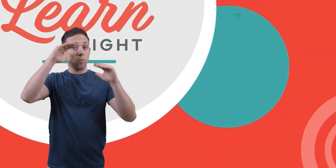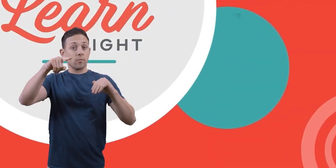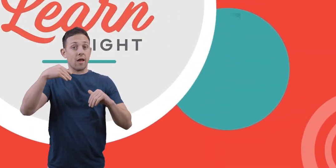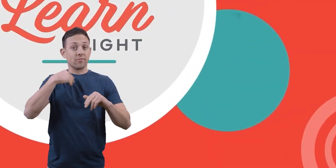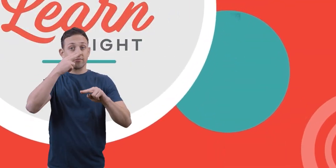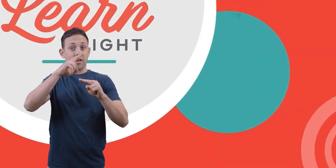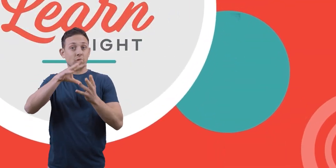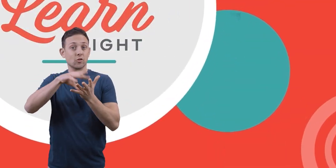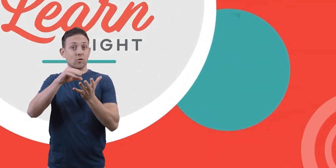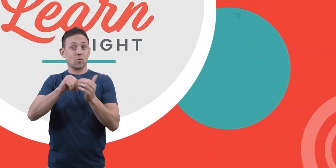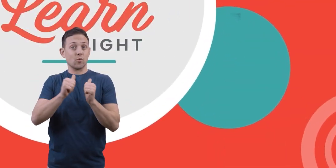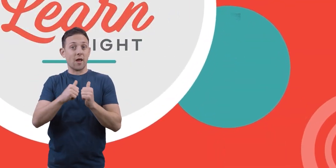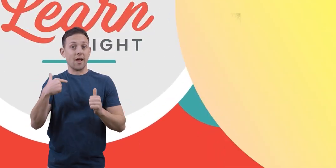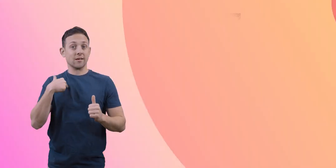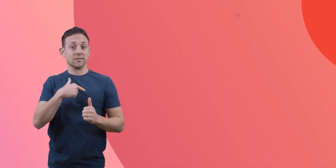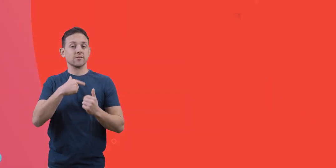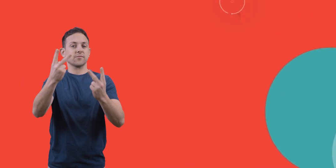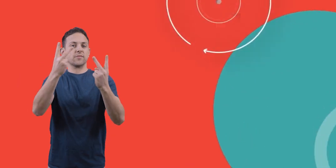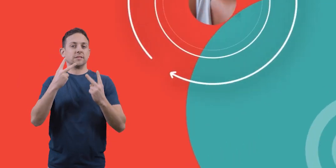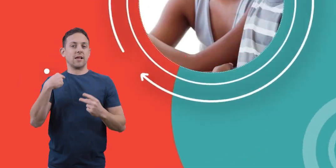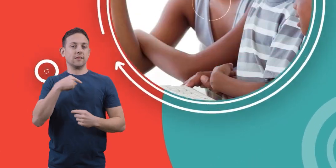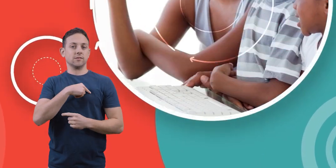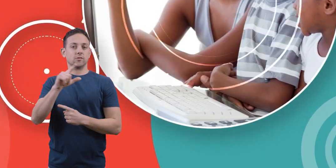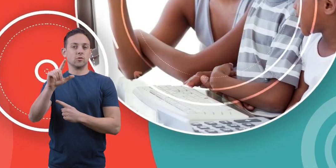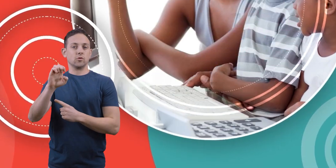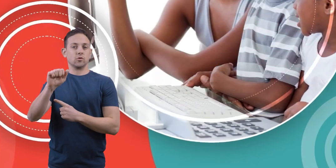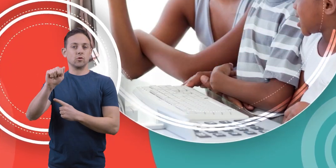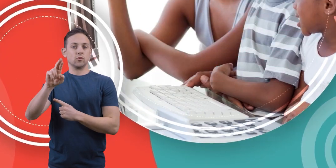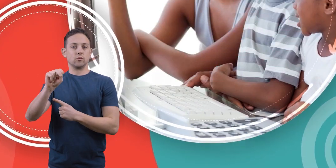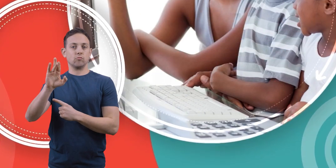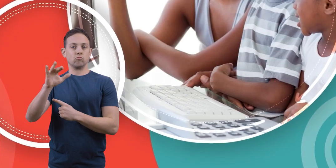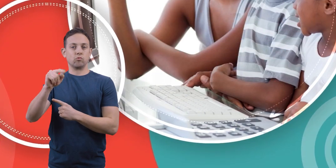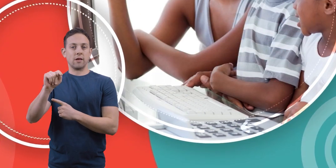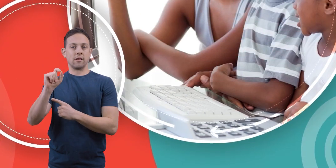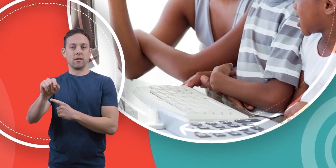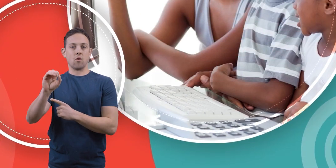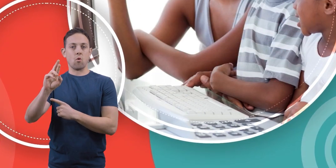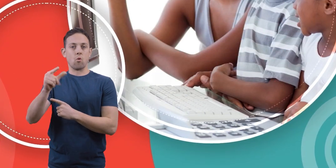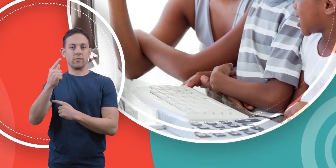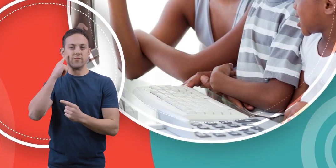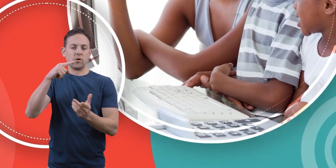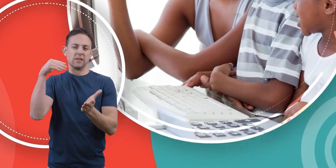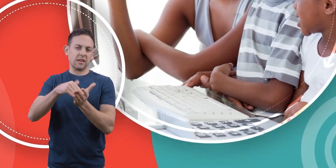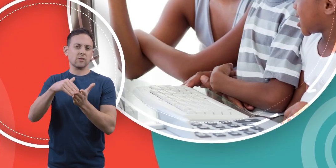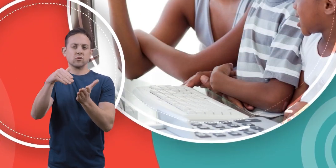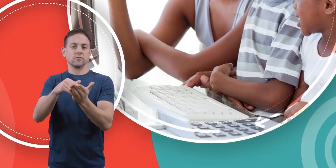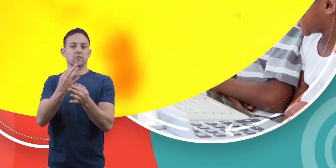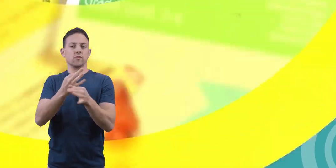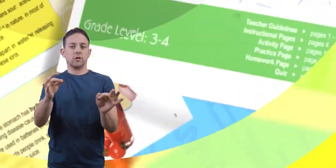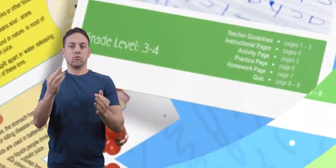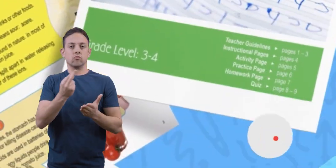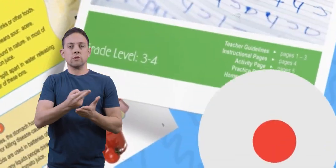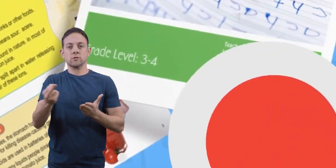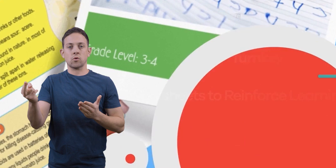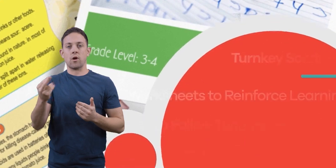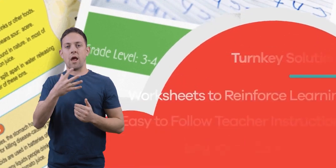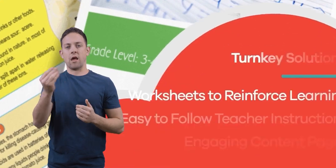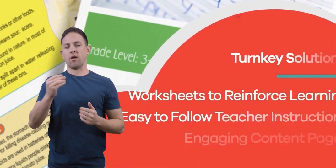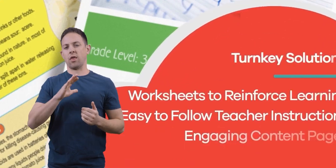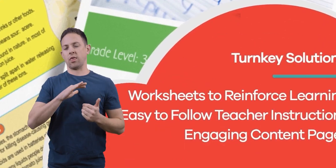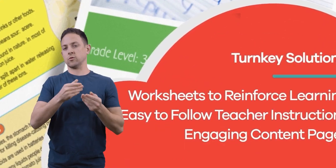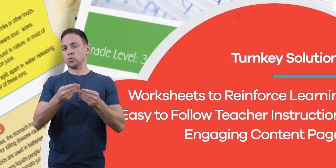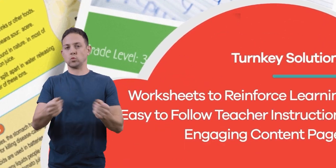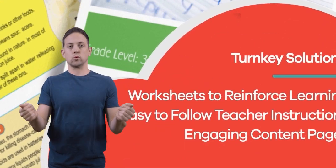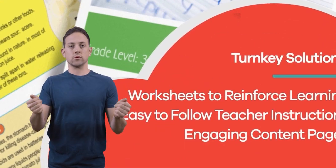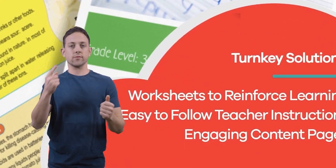learning with us. Visit us at LearnBrite.org for thousands of free resources and turnkey